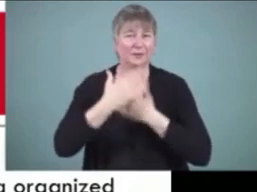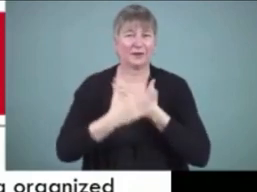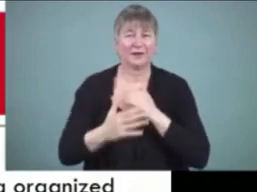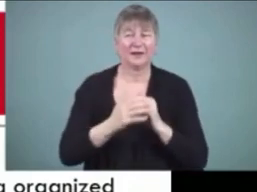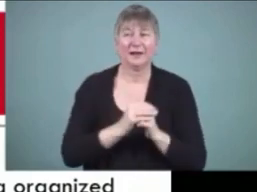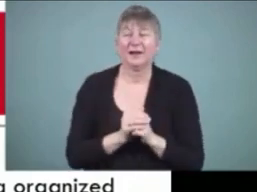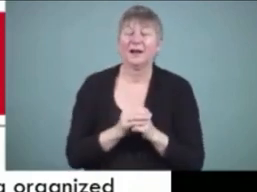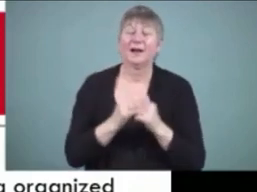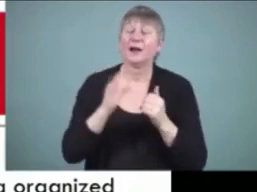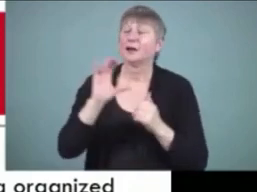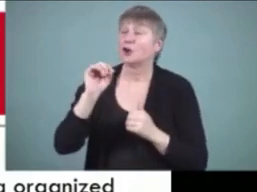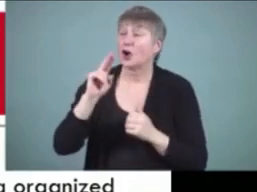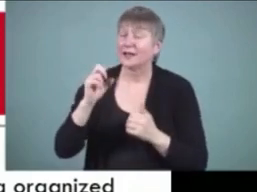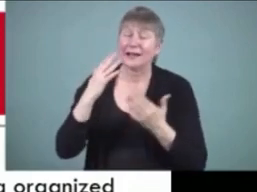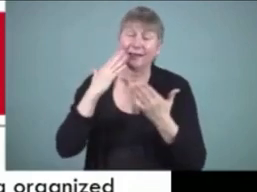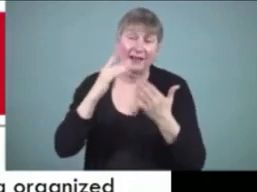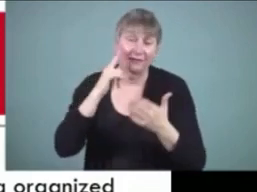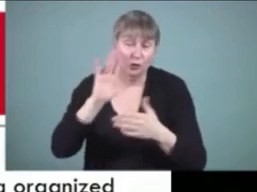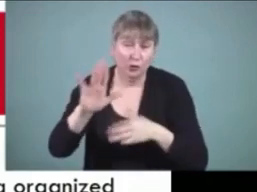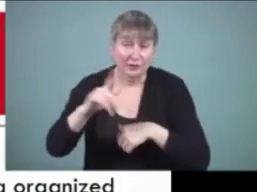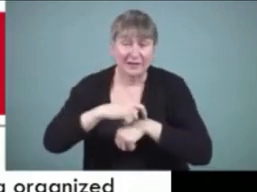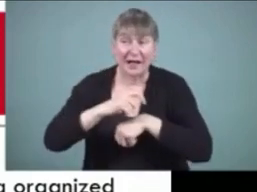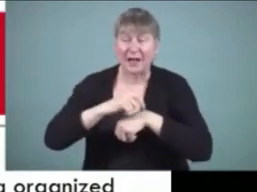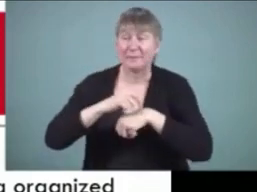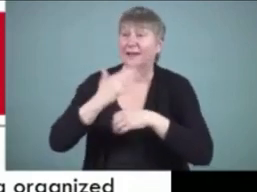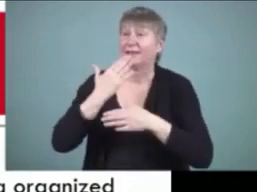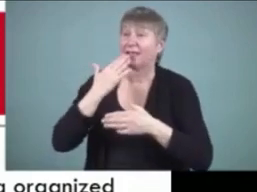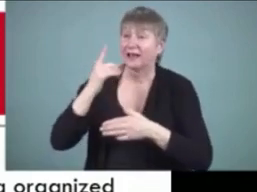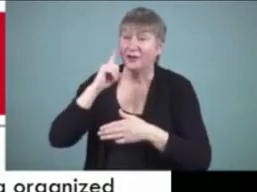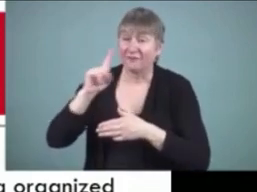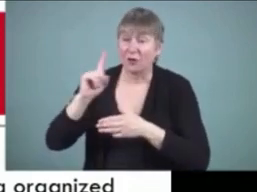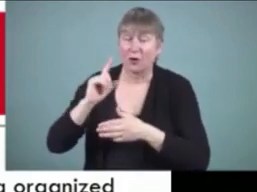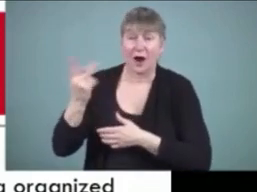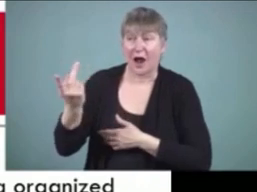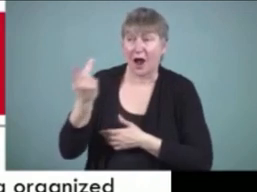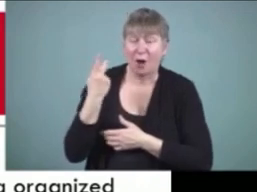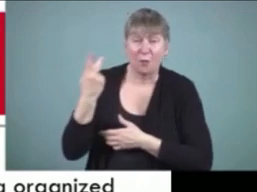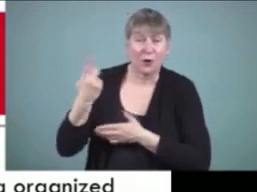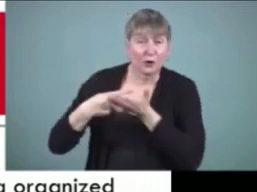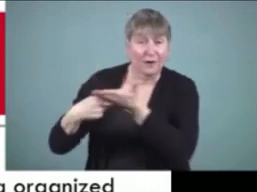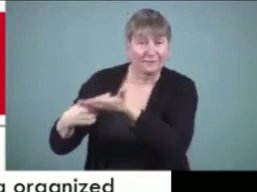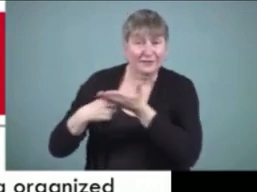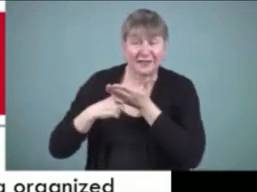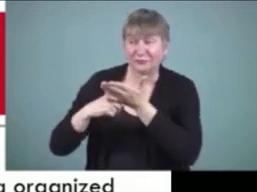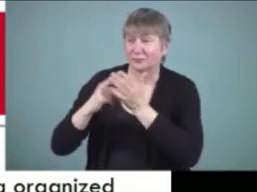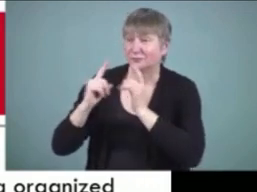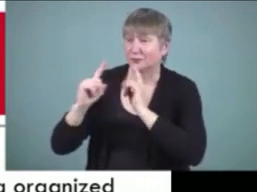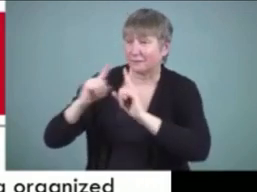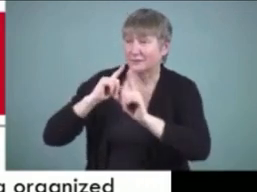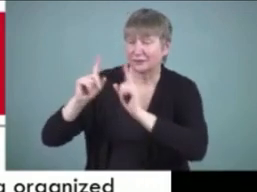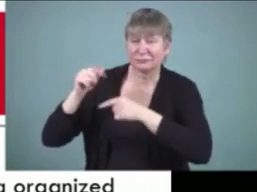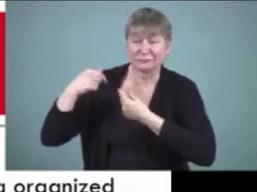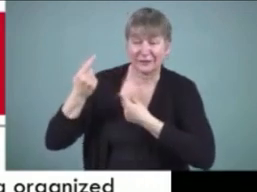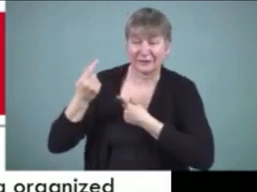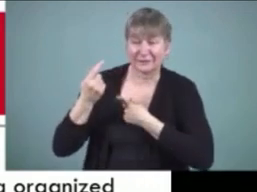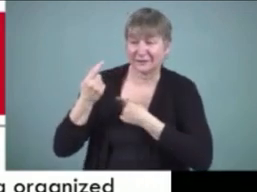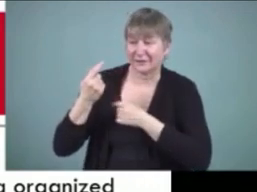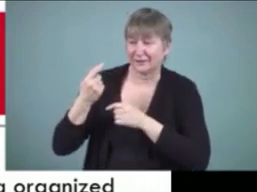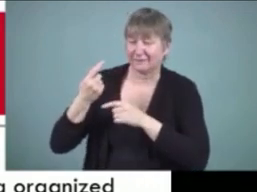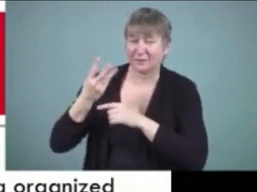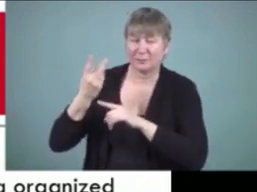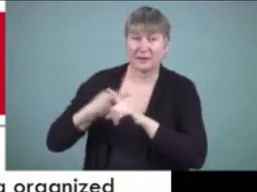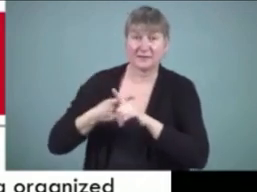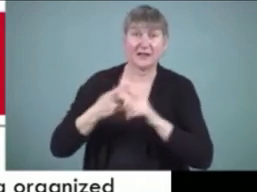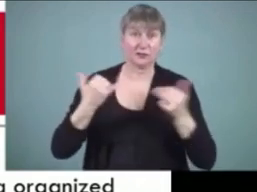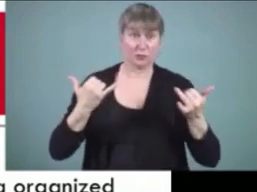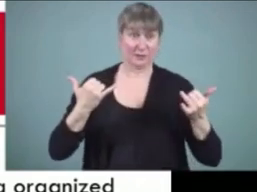the communications that we've had over the last little while i've been i've enjoyed the conversation i um this has been